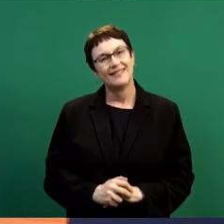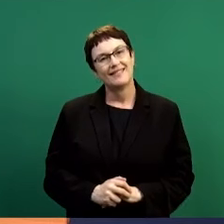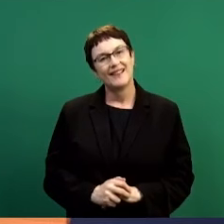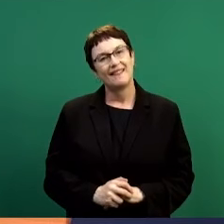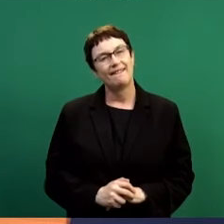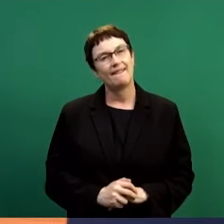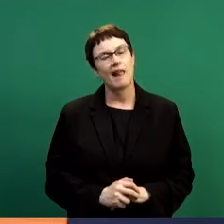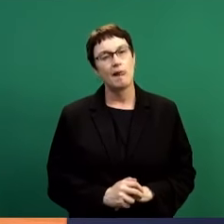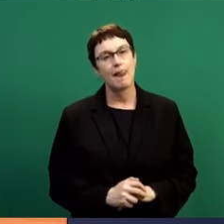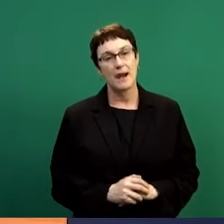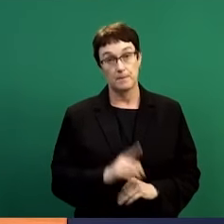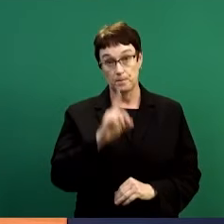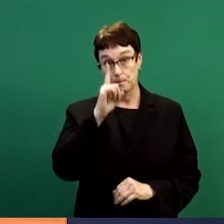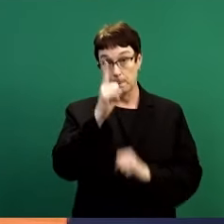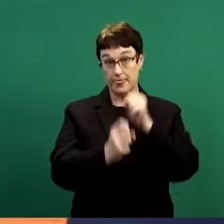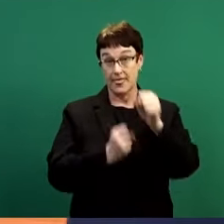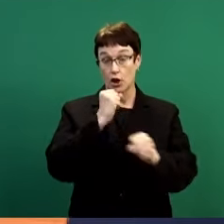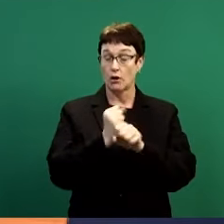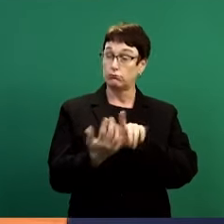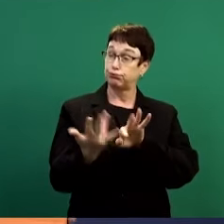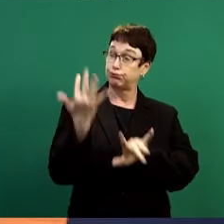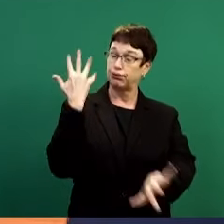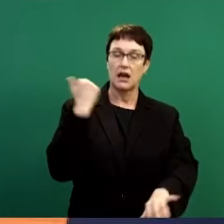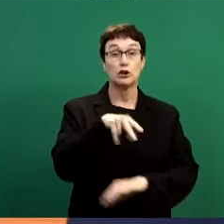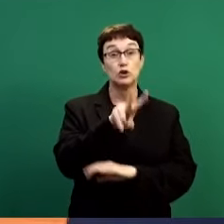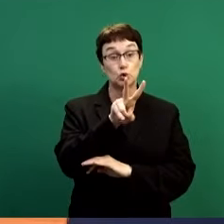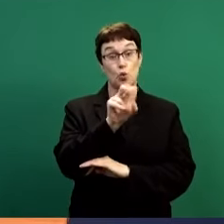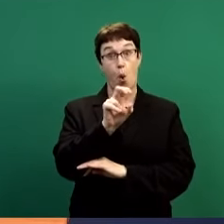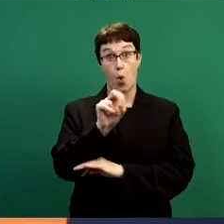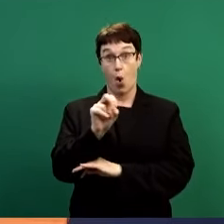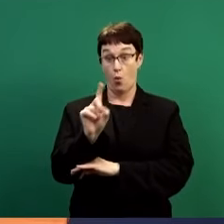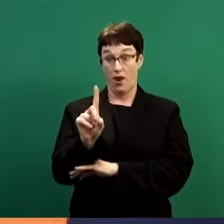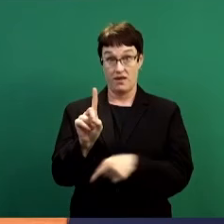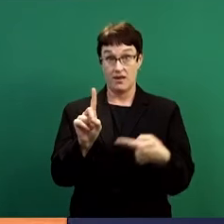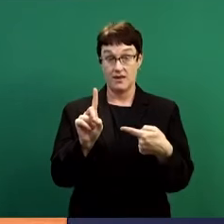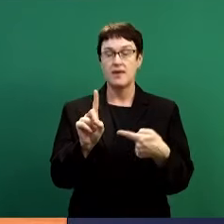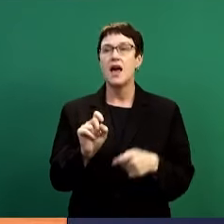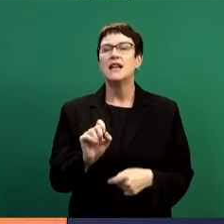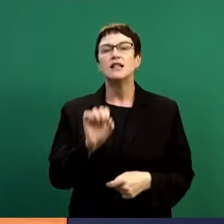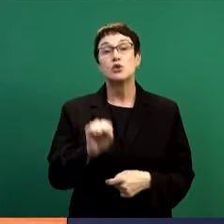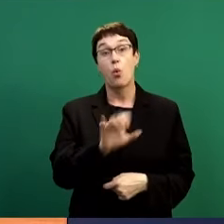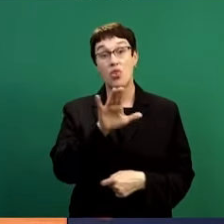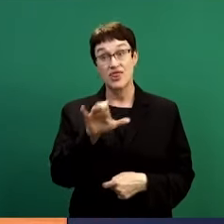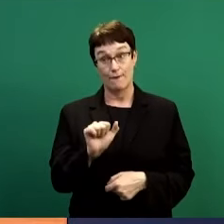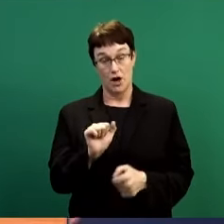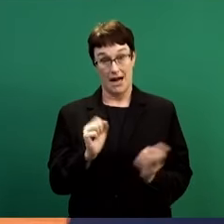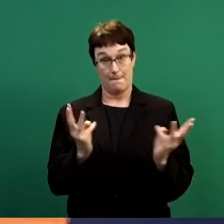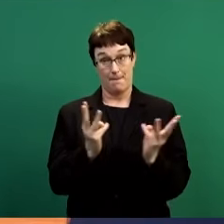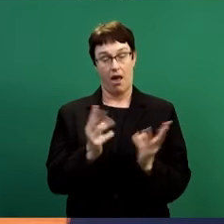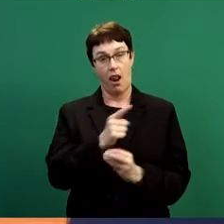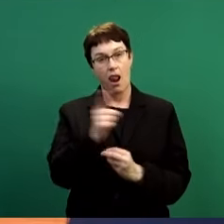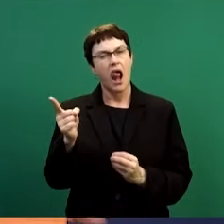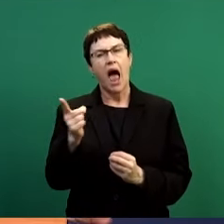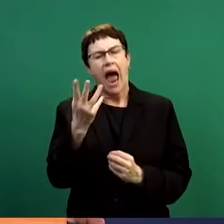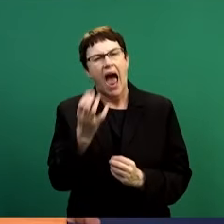In 2001, South Africans believed that some chaps are sitting somewhere